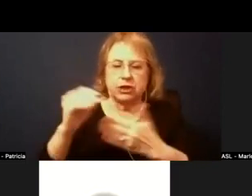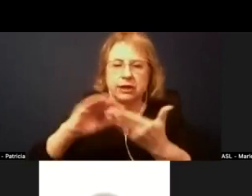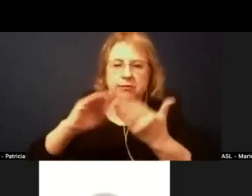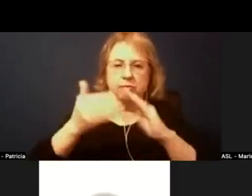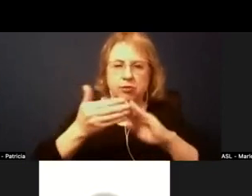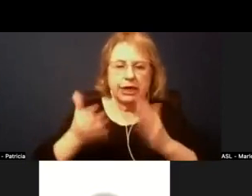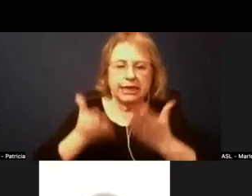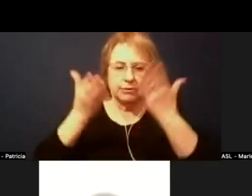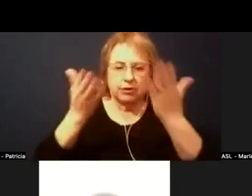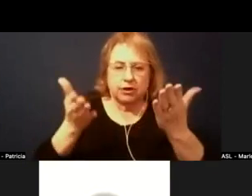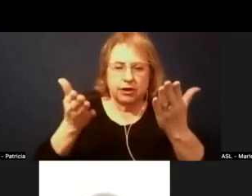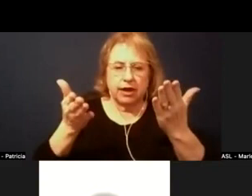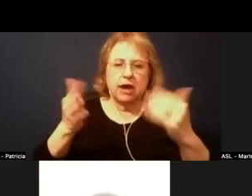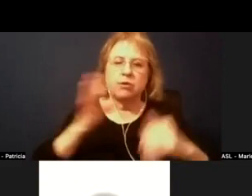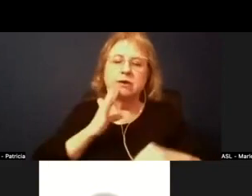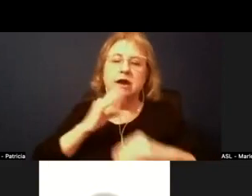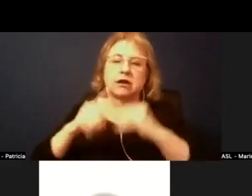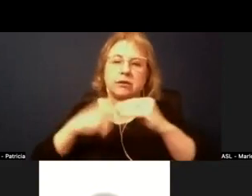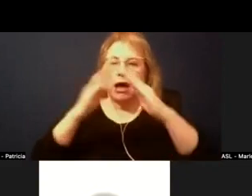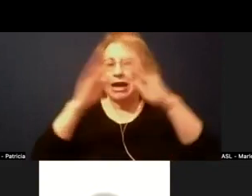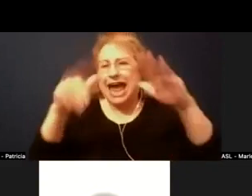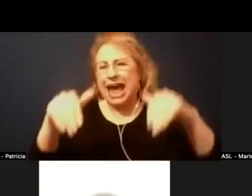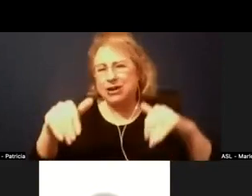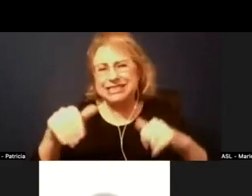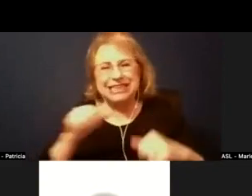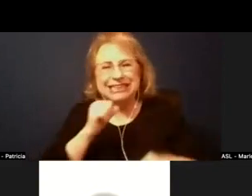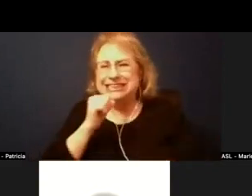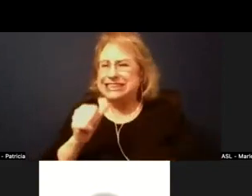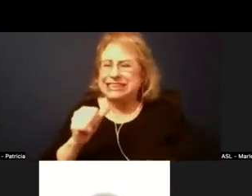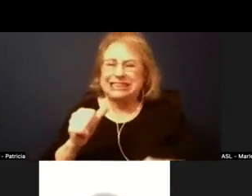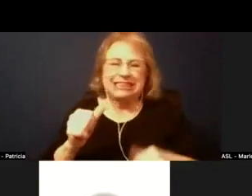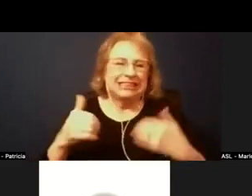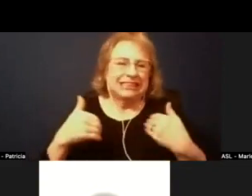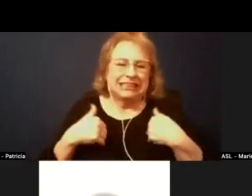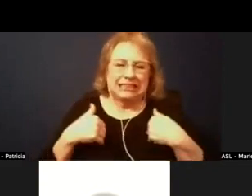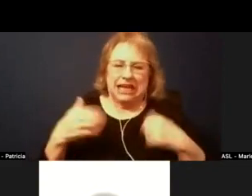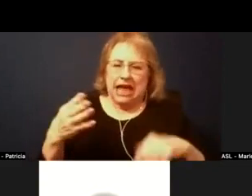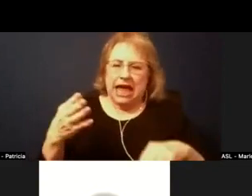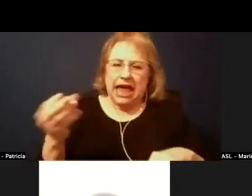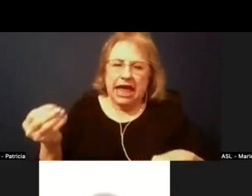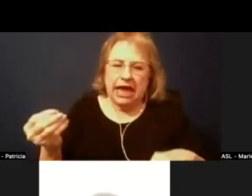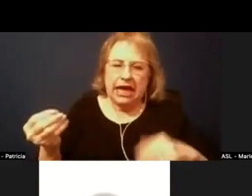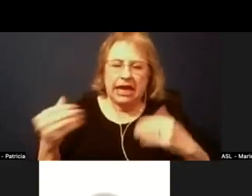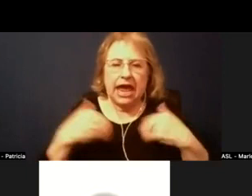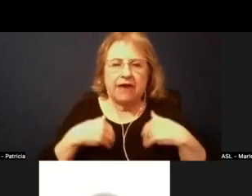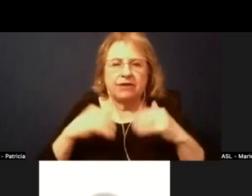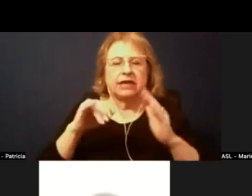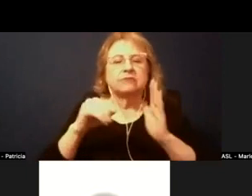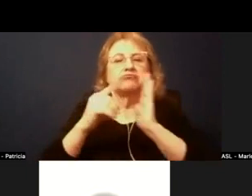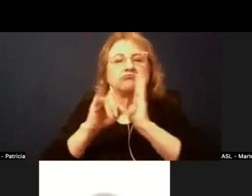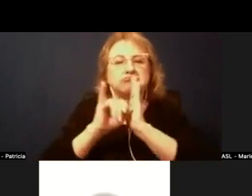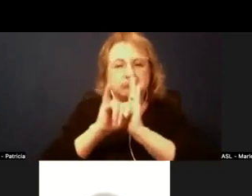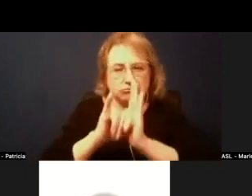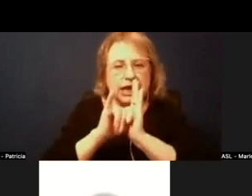And then also we talked about the over-identification of